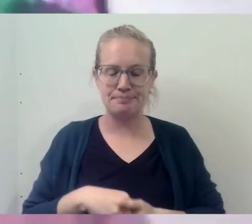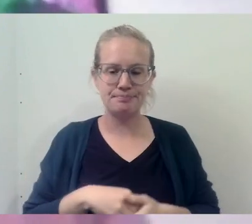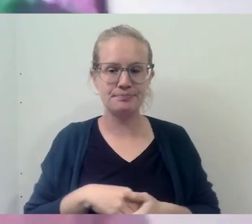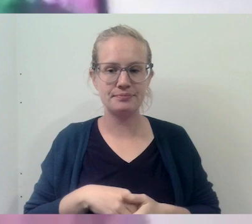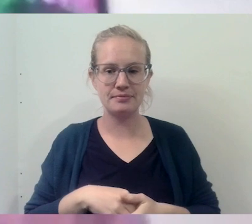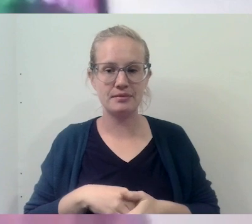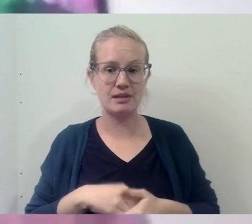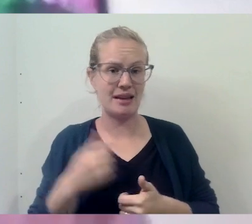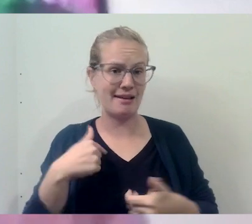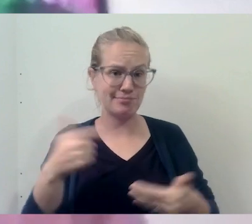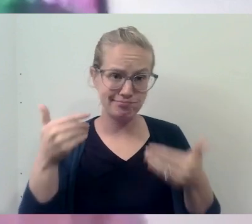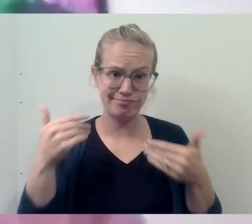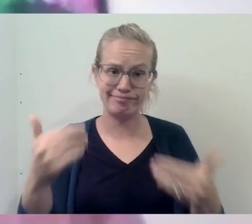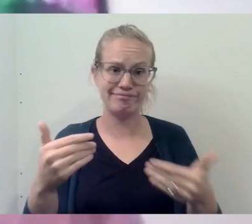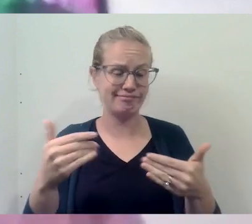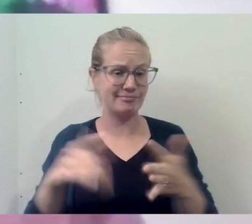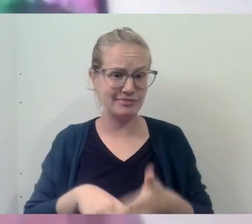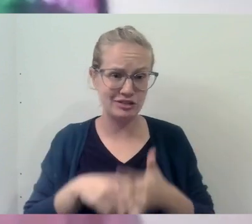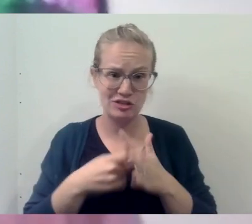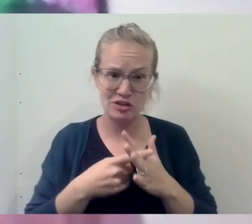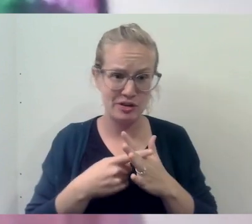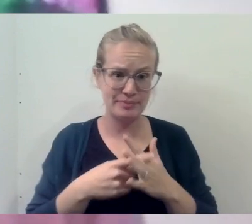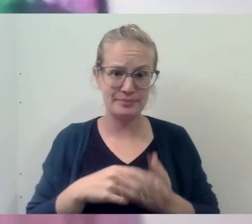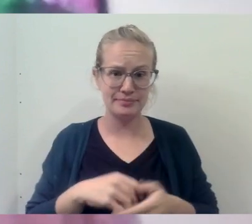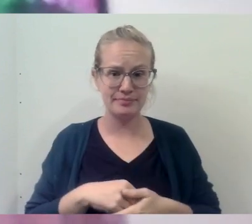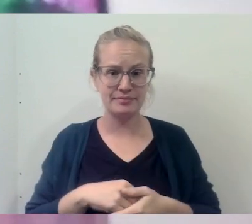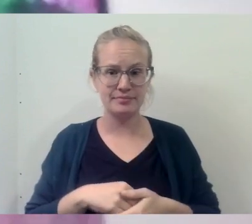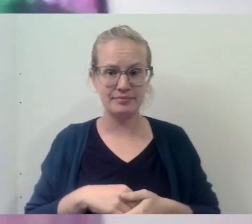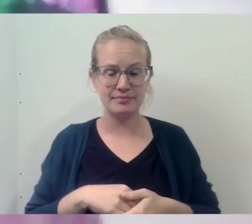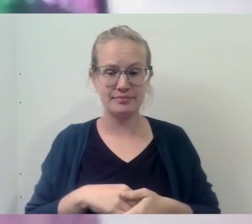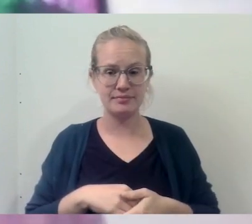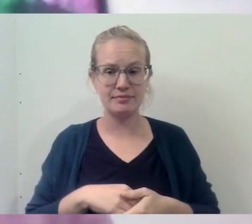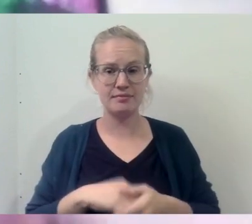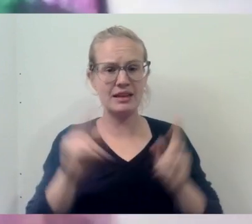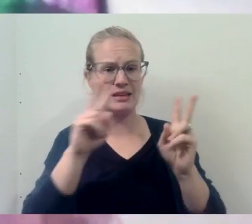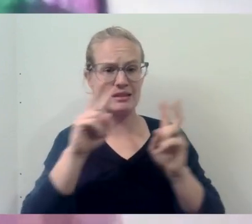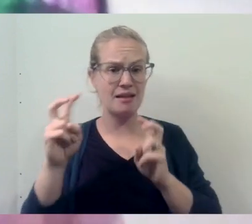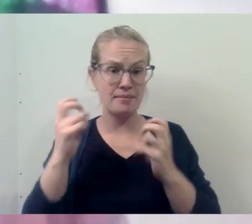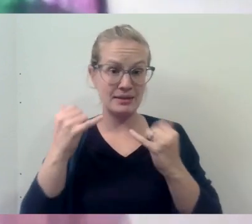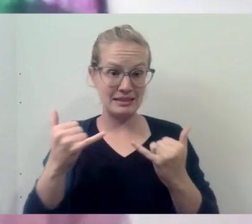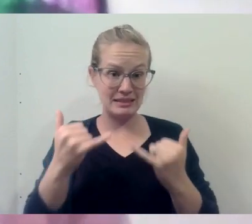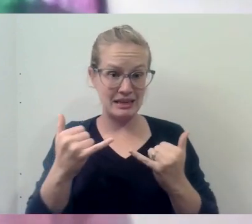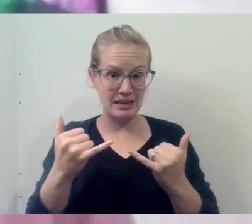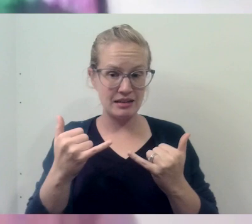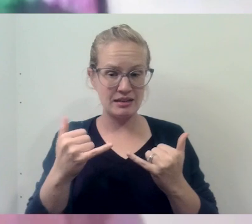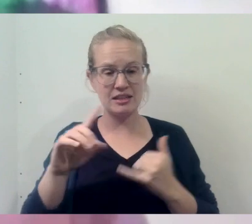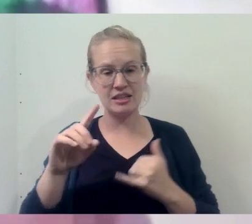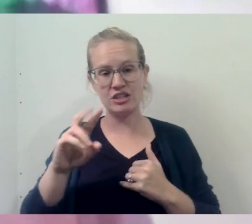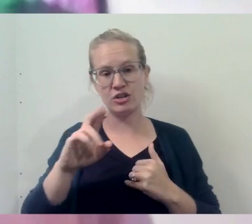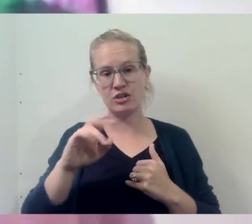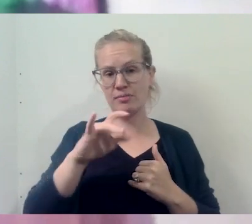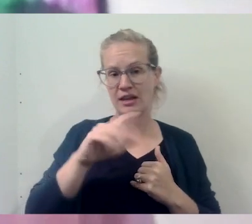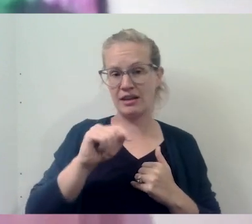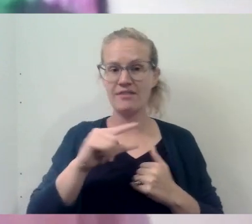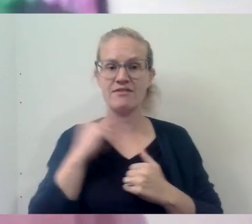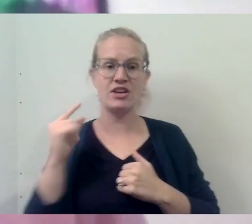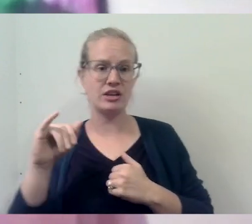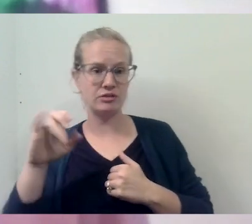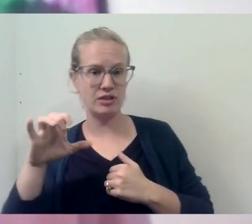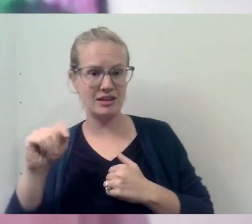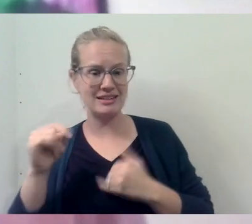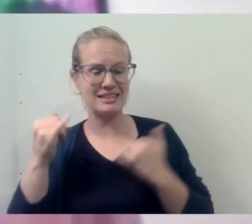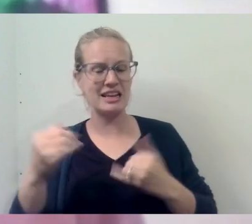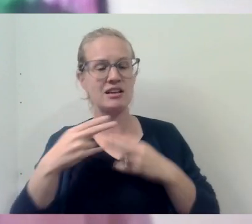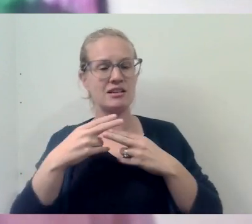And so I'm just going to jump right into it then. You know, the topic today, Dr. Plann and Father Innocent, is